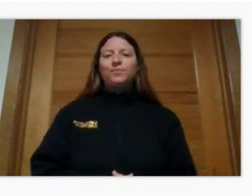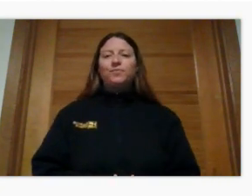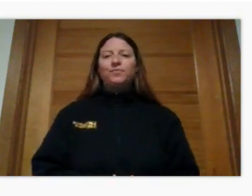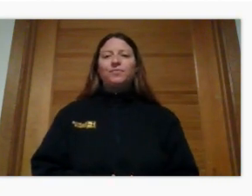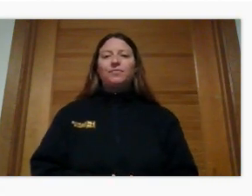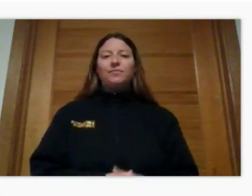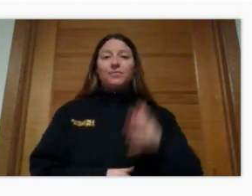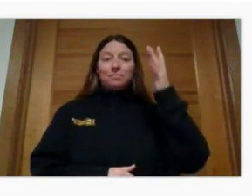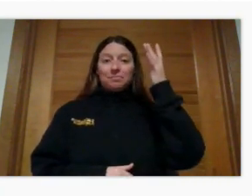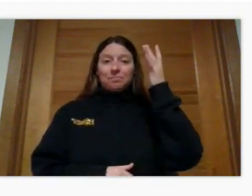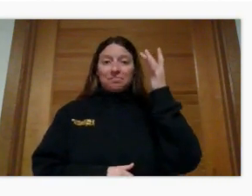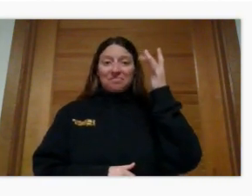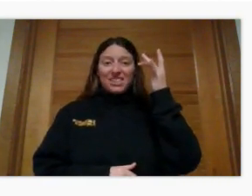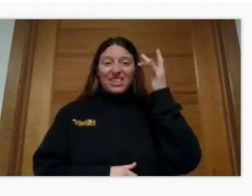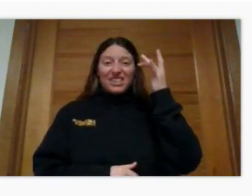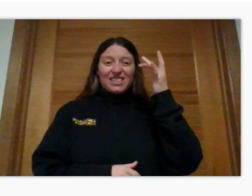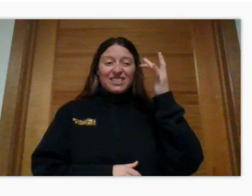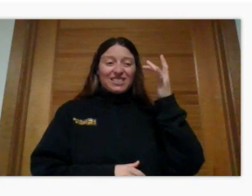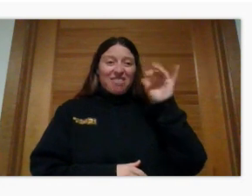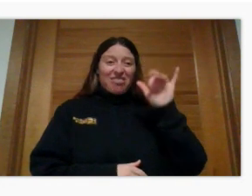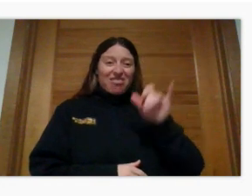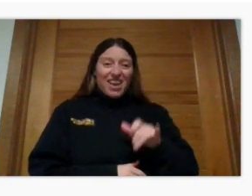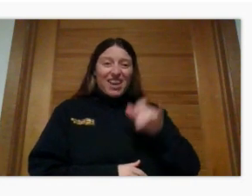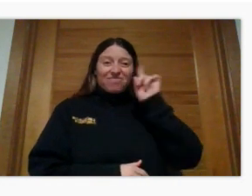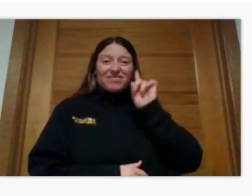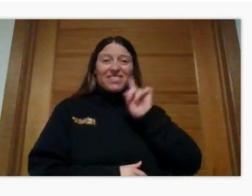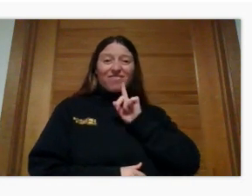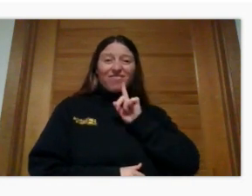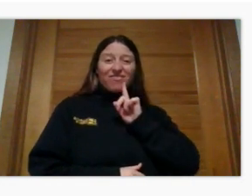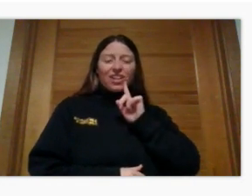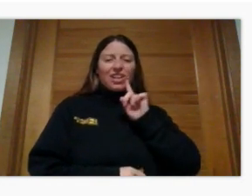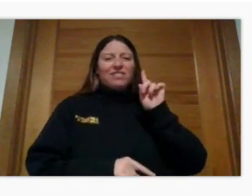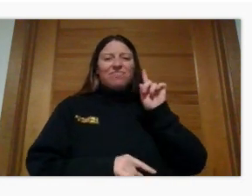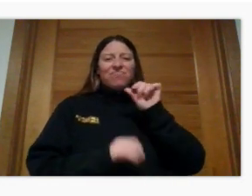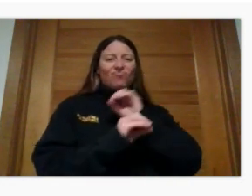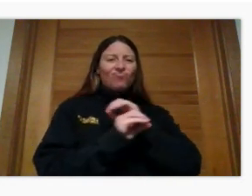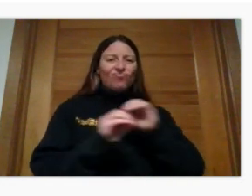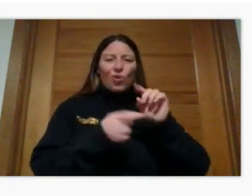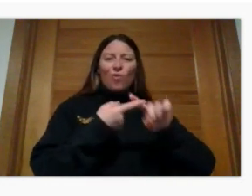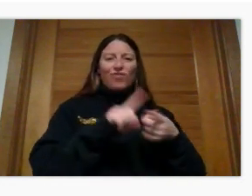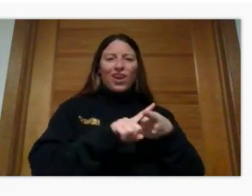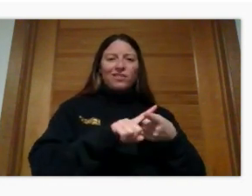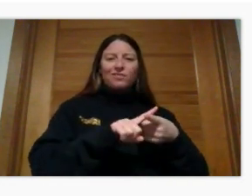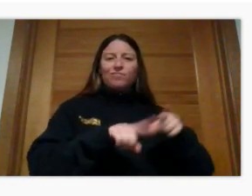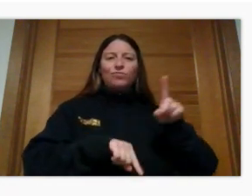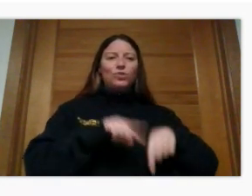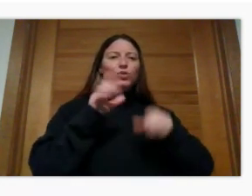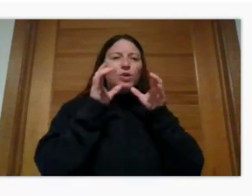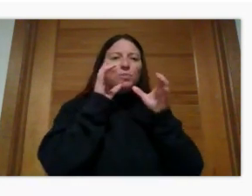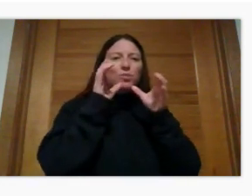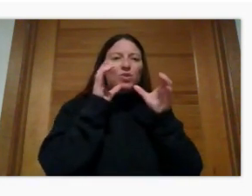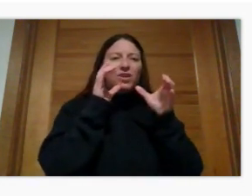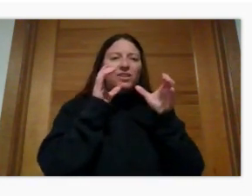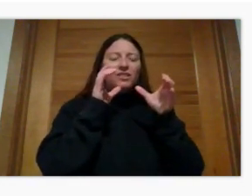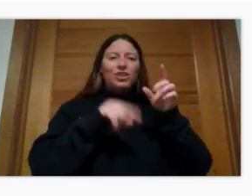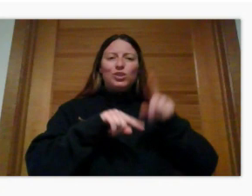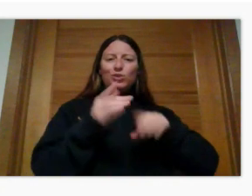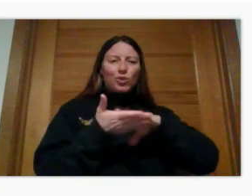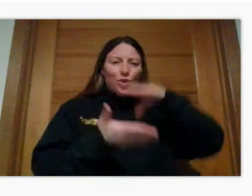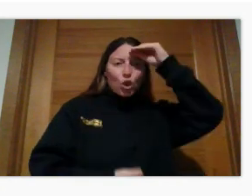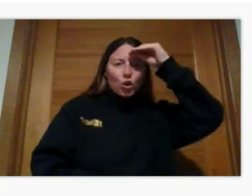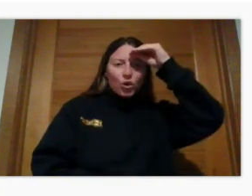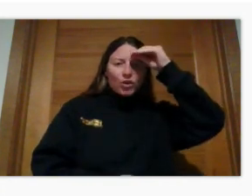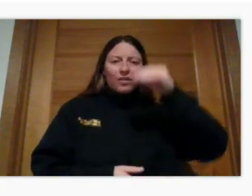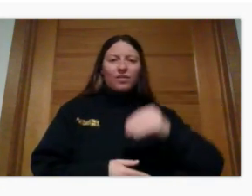Because of this, she had no friends. She wasn't able to communicate with people, and she wasn't able to learn.